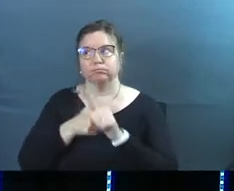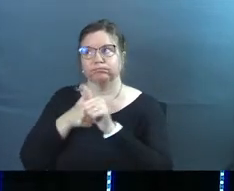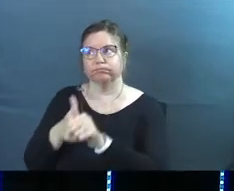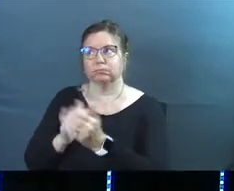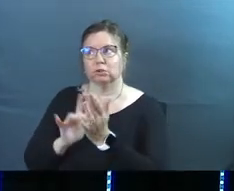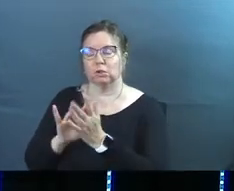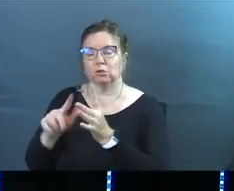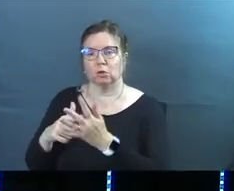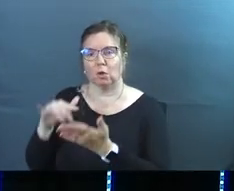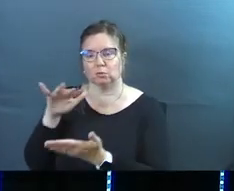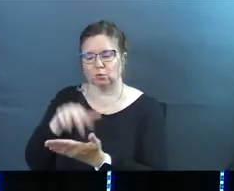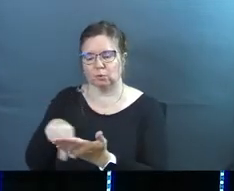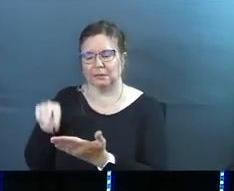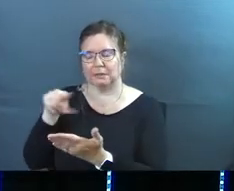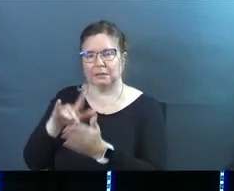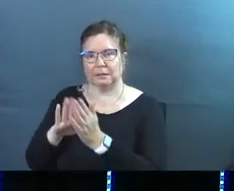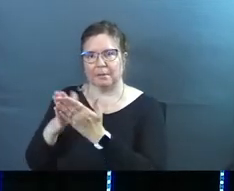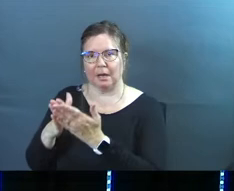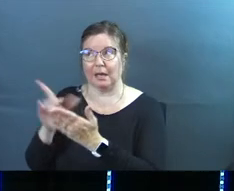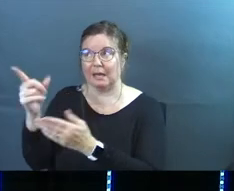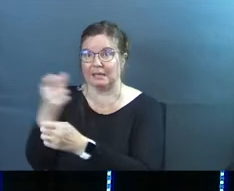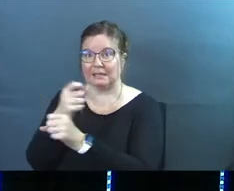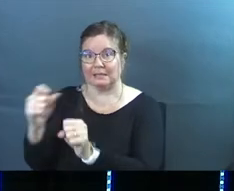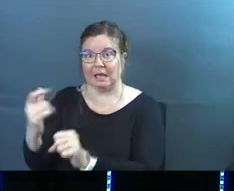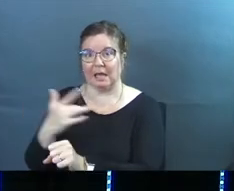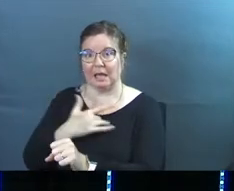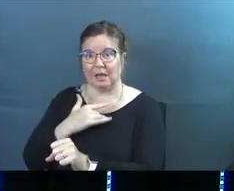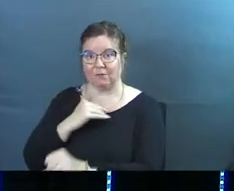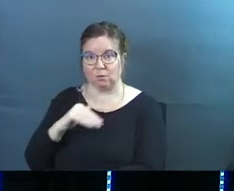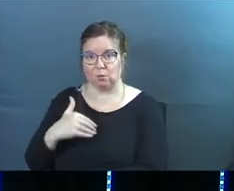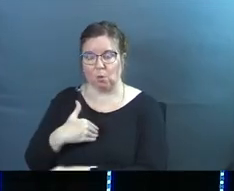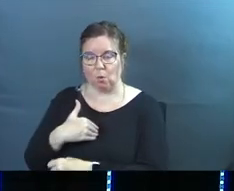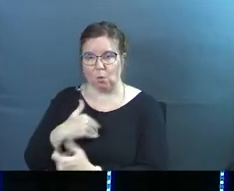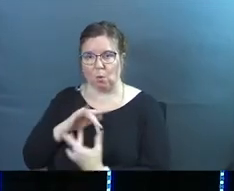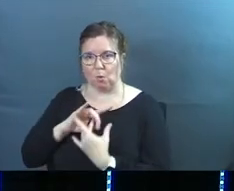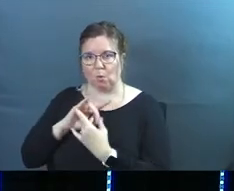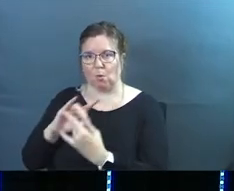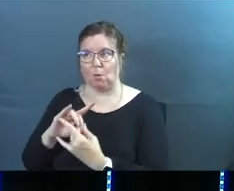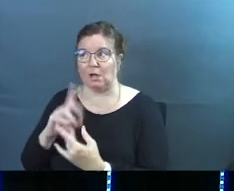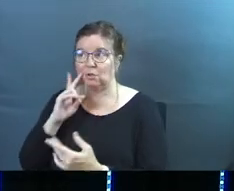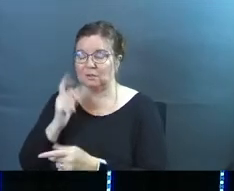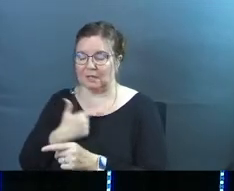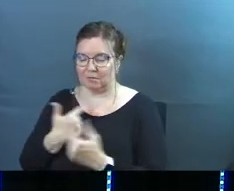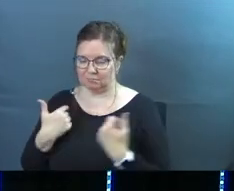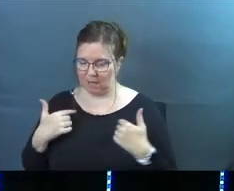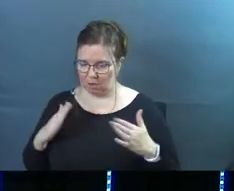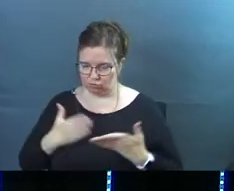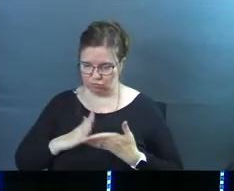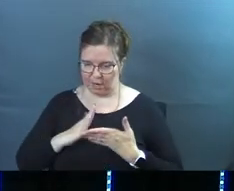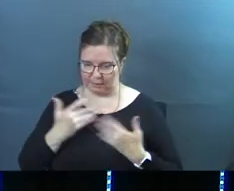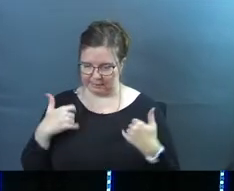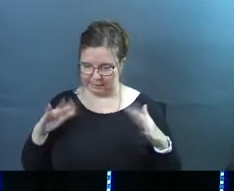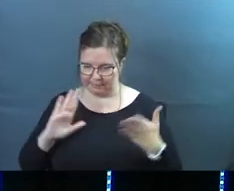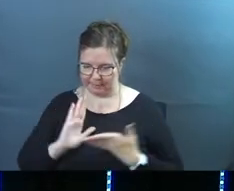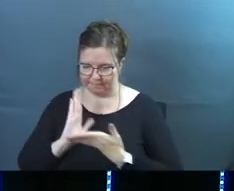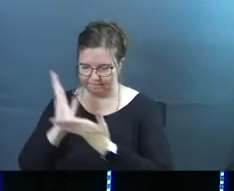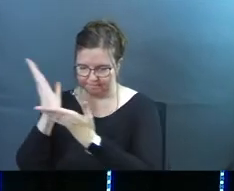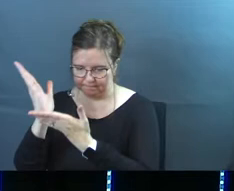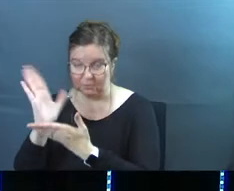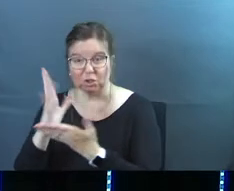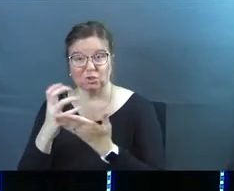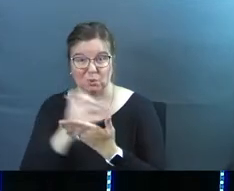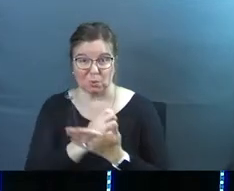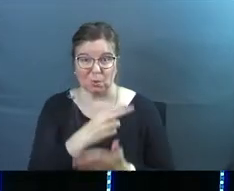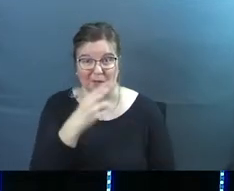start to read his word and he saves your soul and you see yourself as having no rights at all in this world, because guess what? You